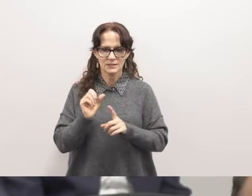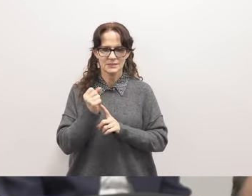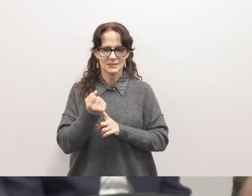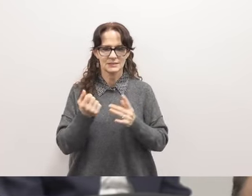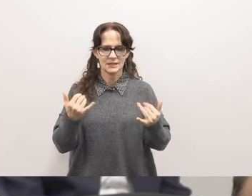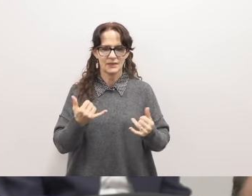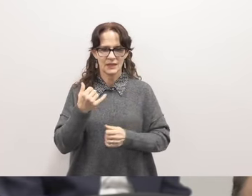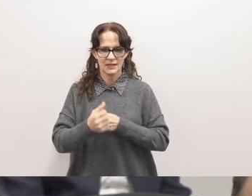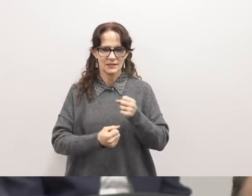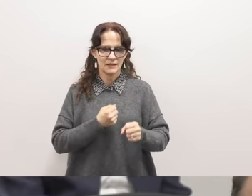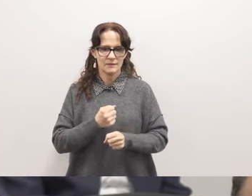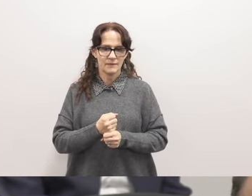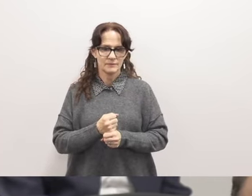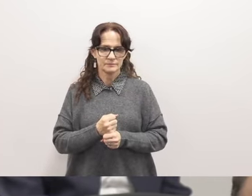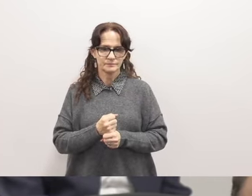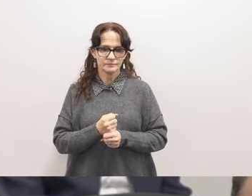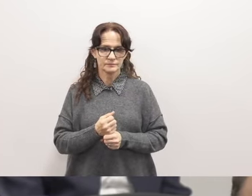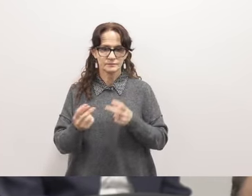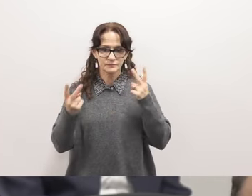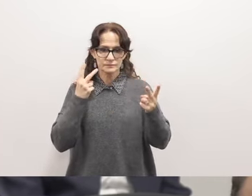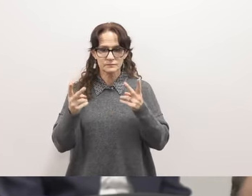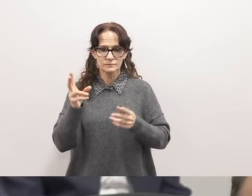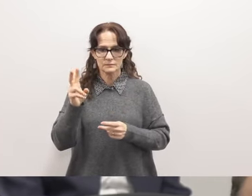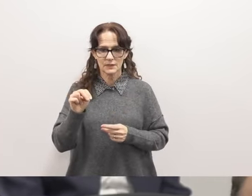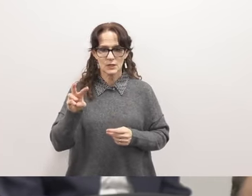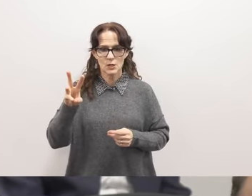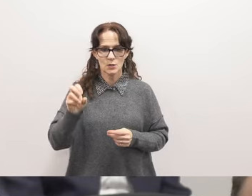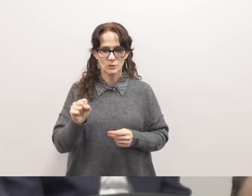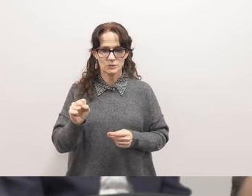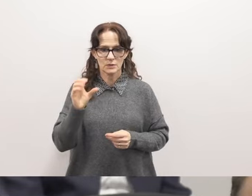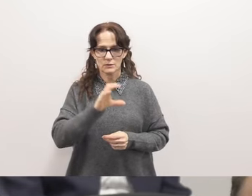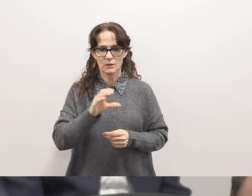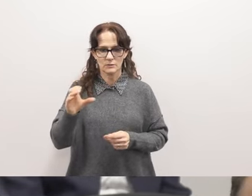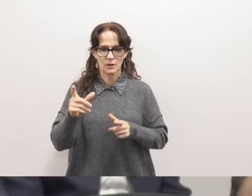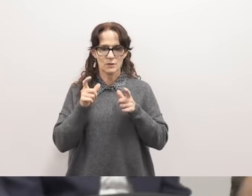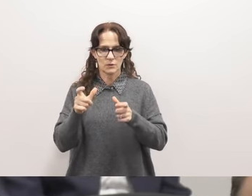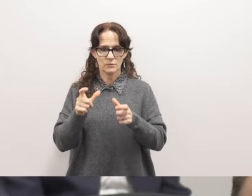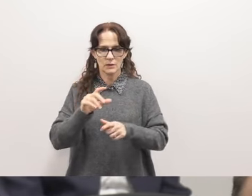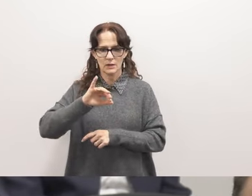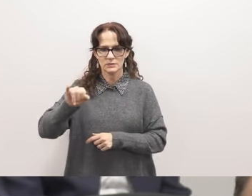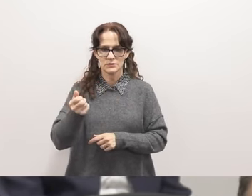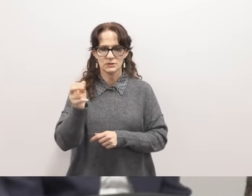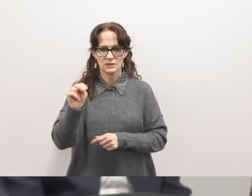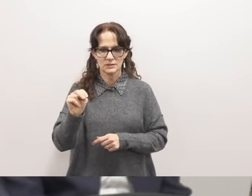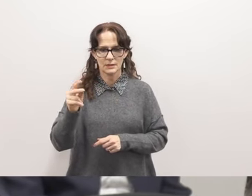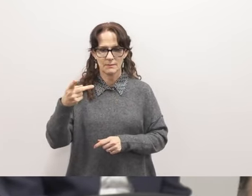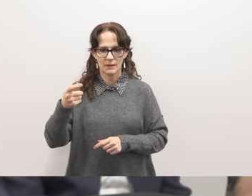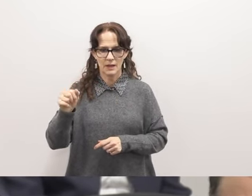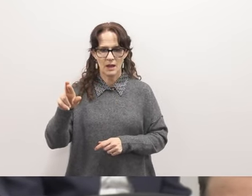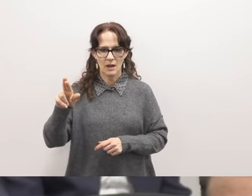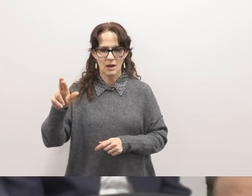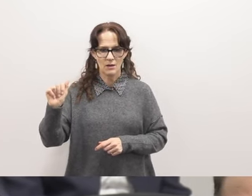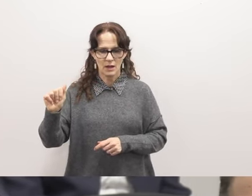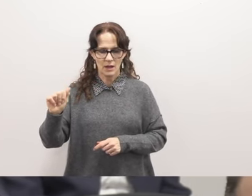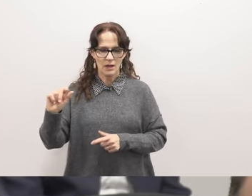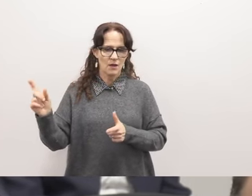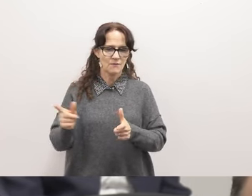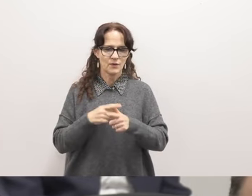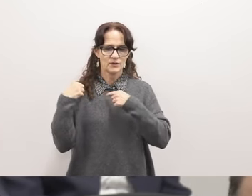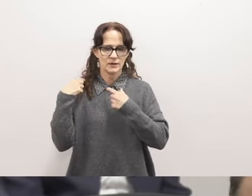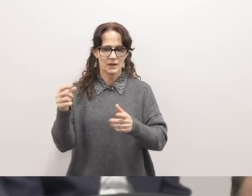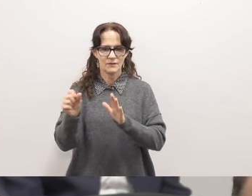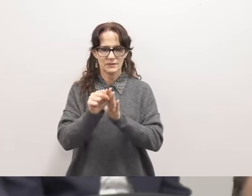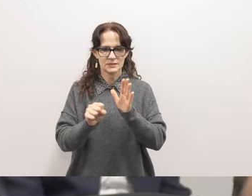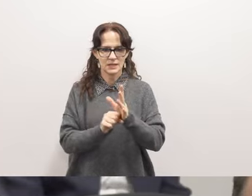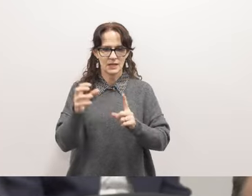year as you likely have seen in the news cross country runner jason para became millican's first ever state